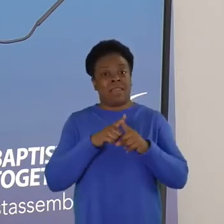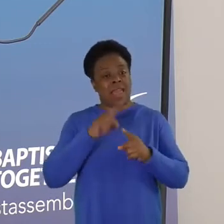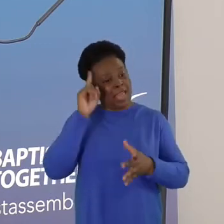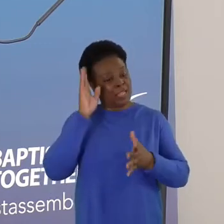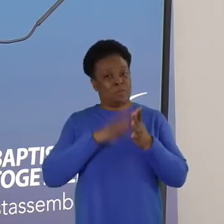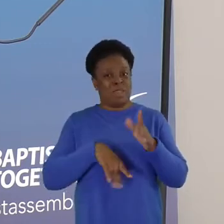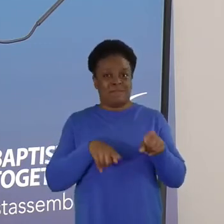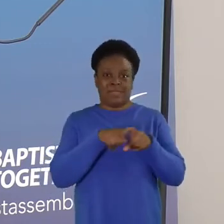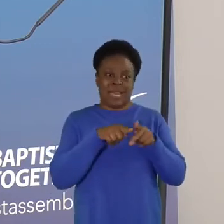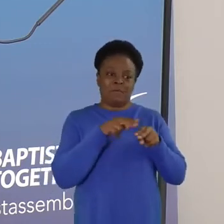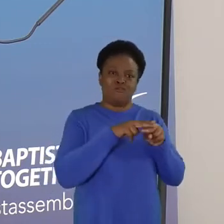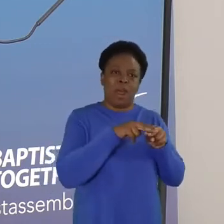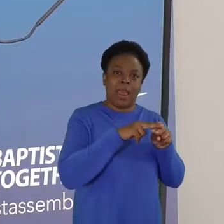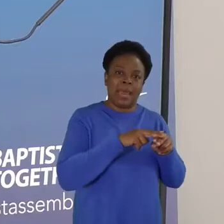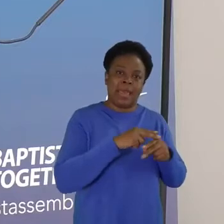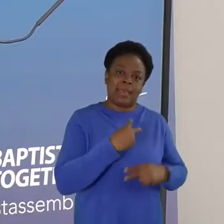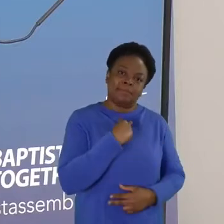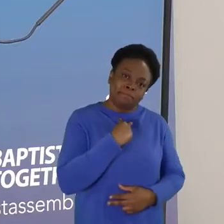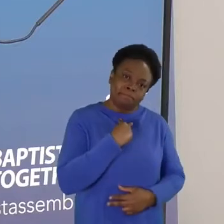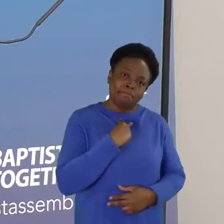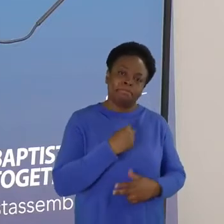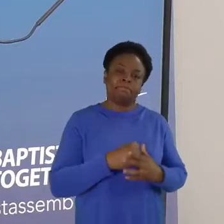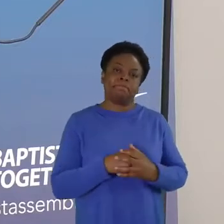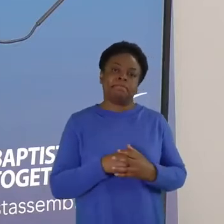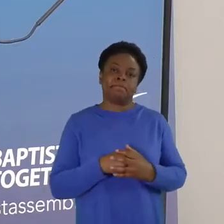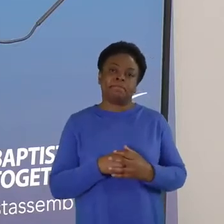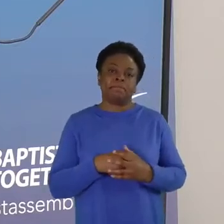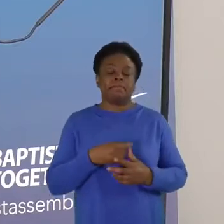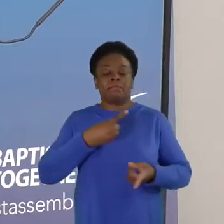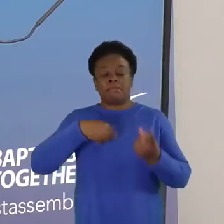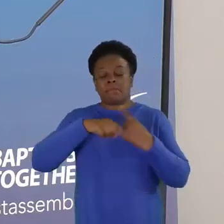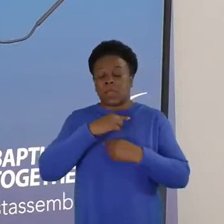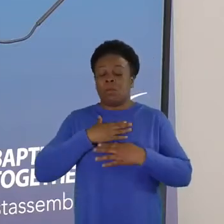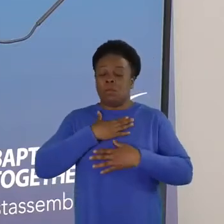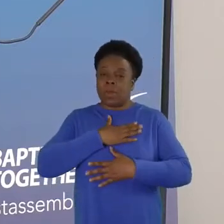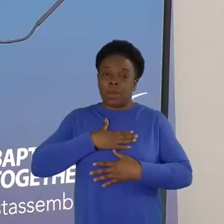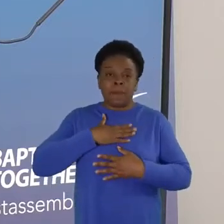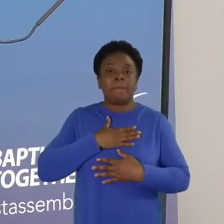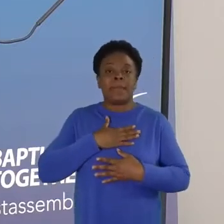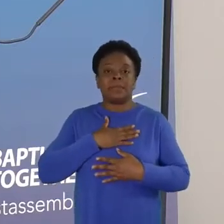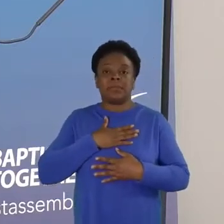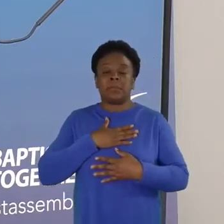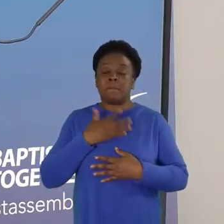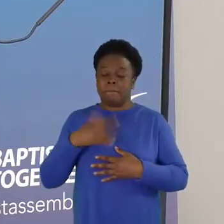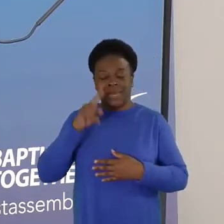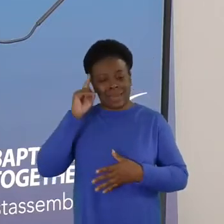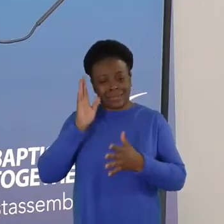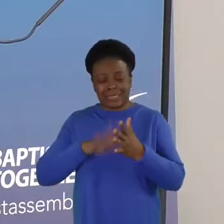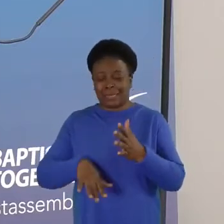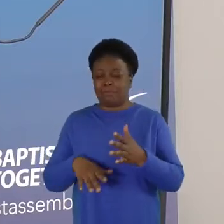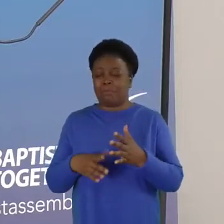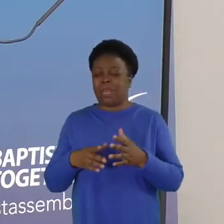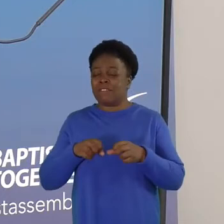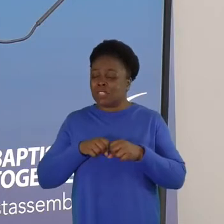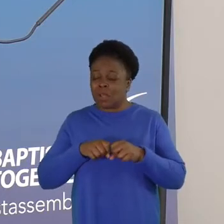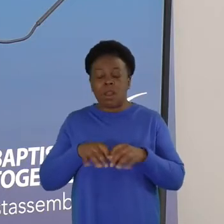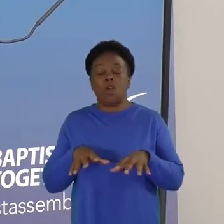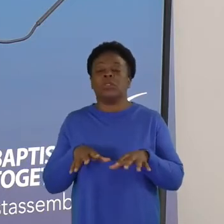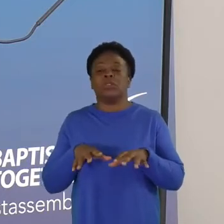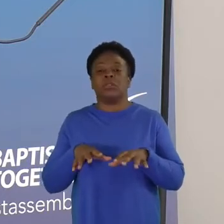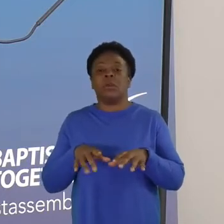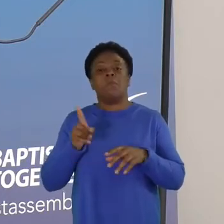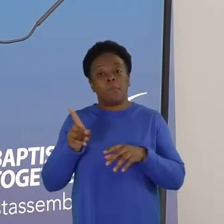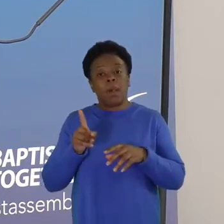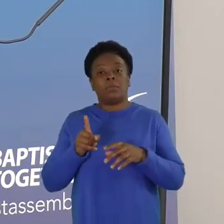And so while we lament the loss that we've experienced close to home, we join in lamenting with